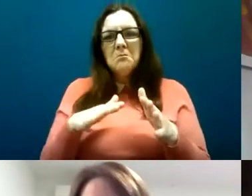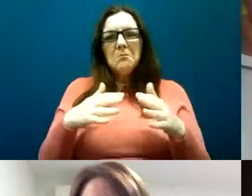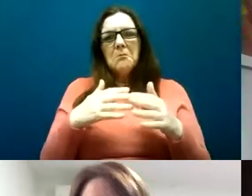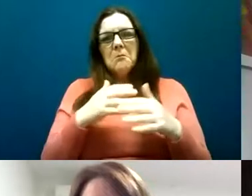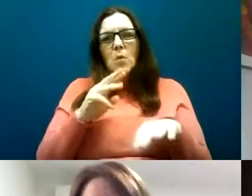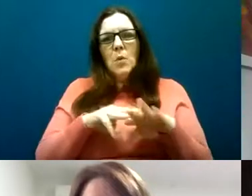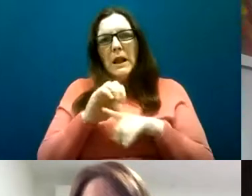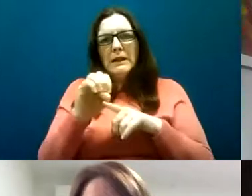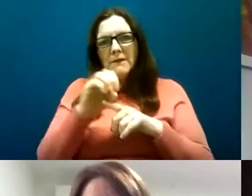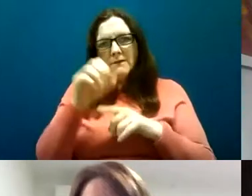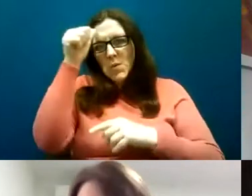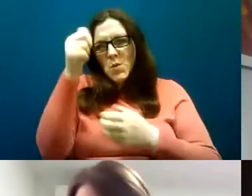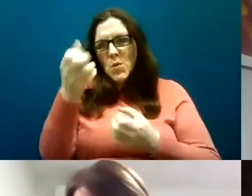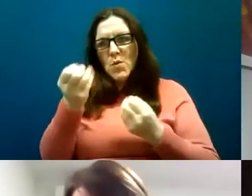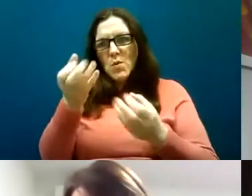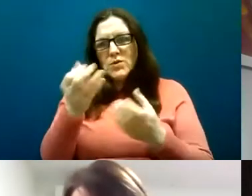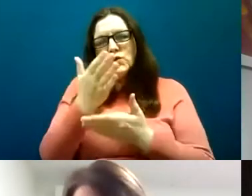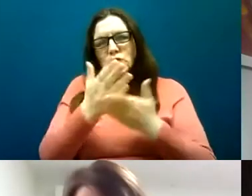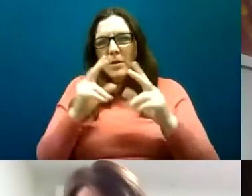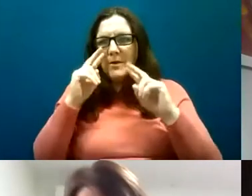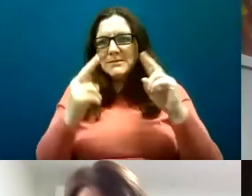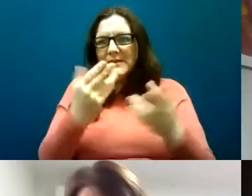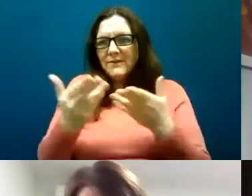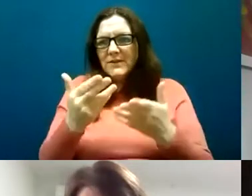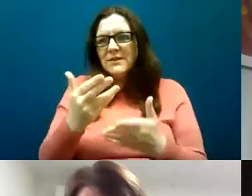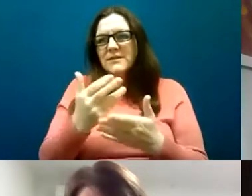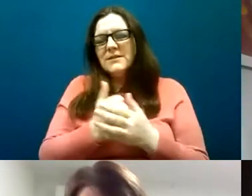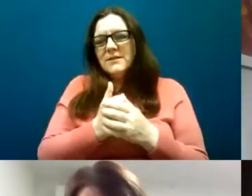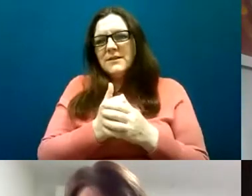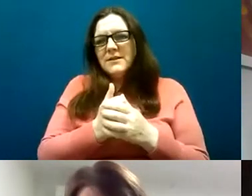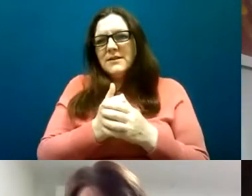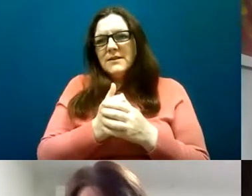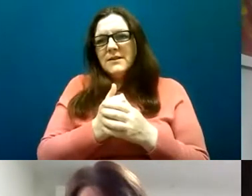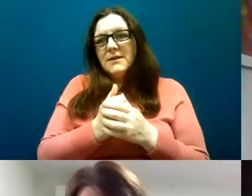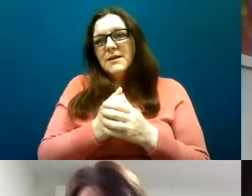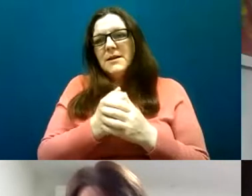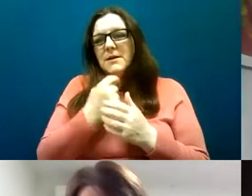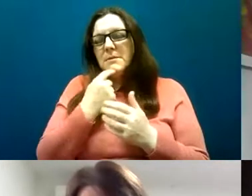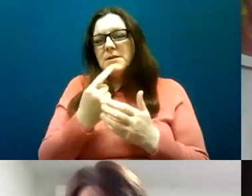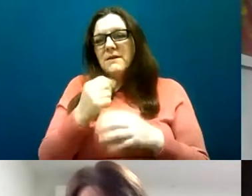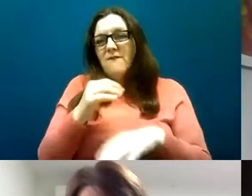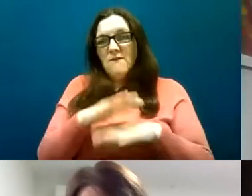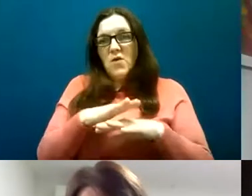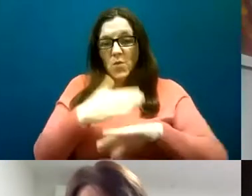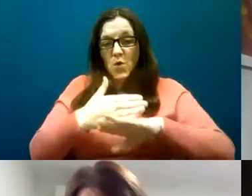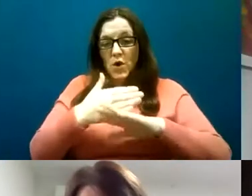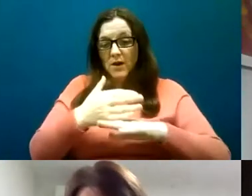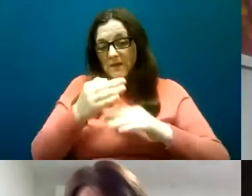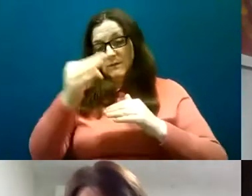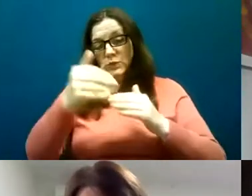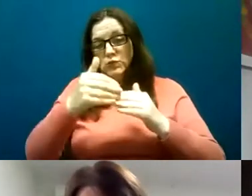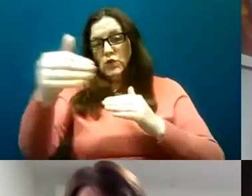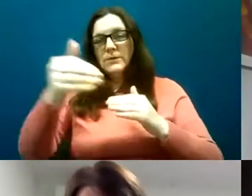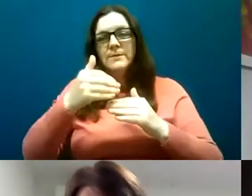moment to give some perspectives at this point but in terms of work going forward I